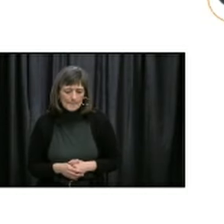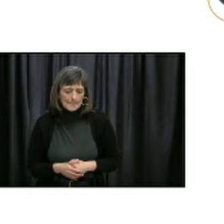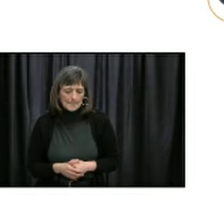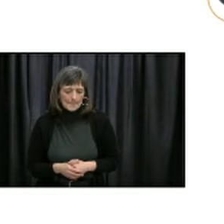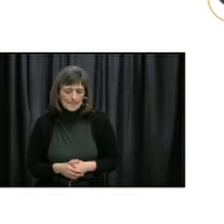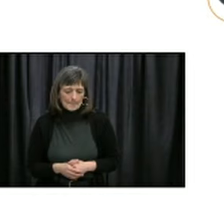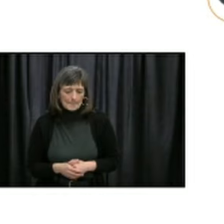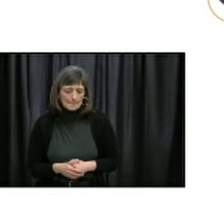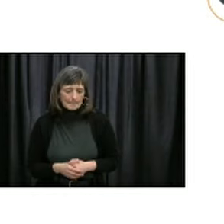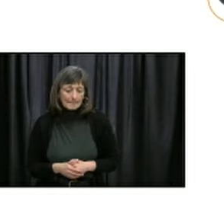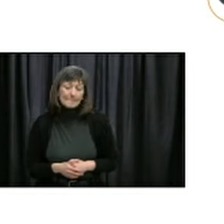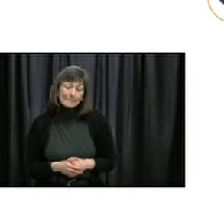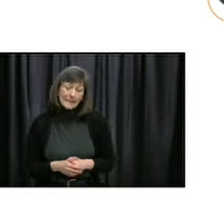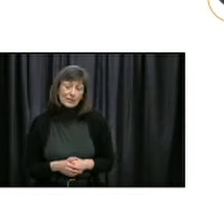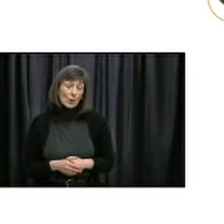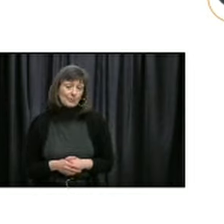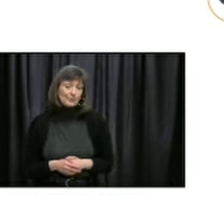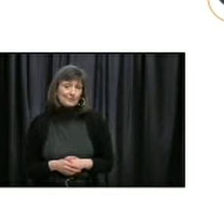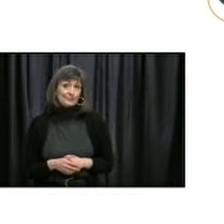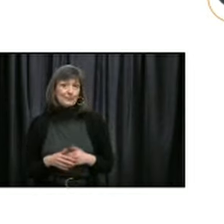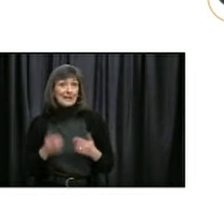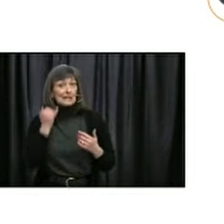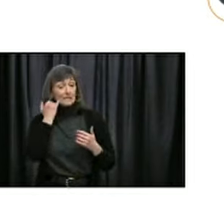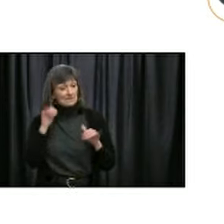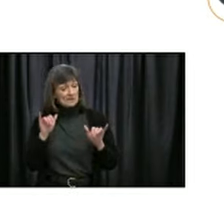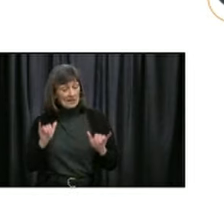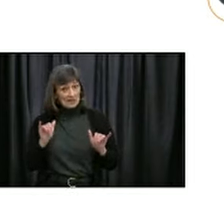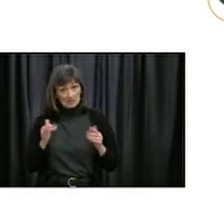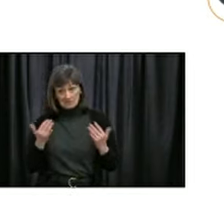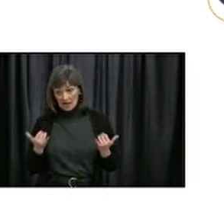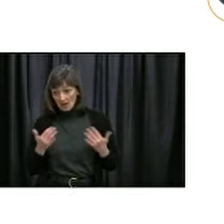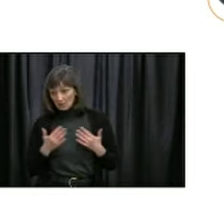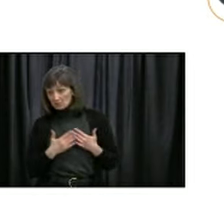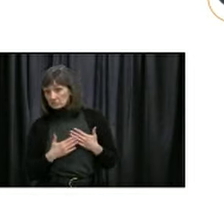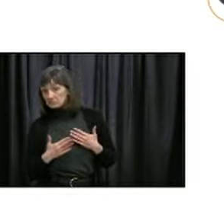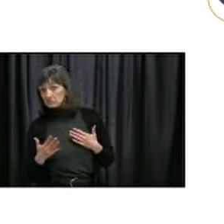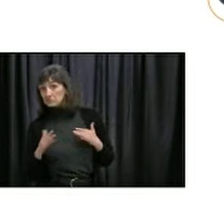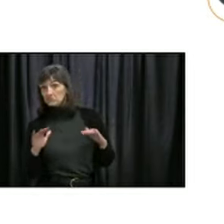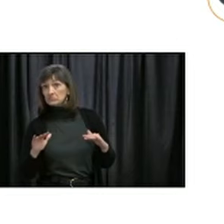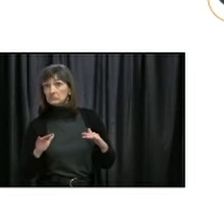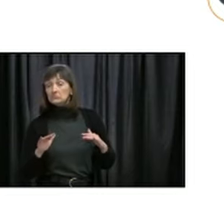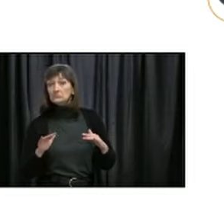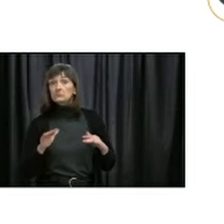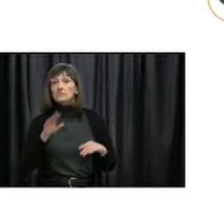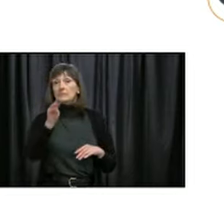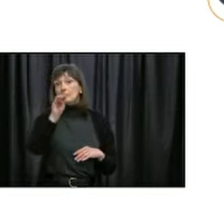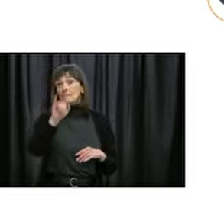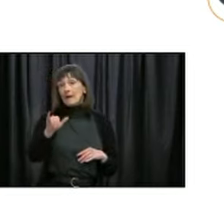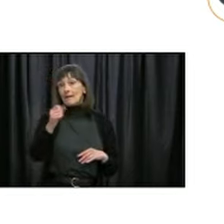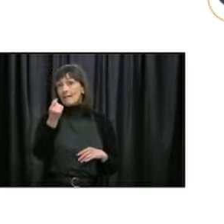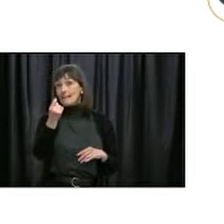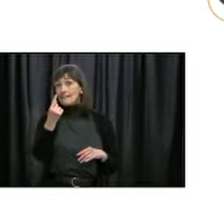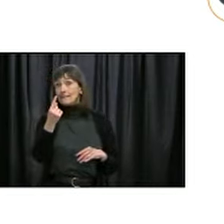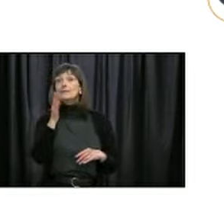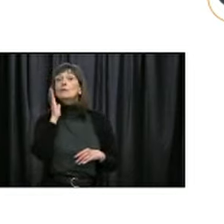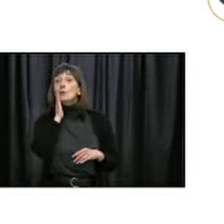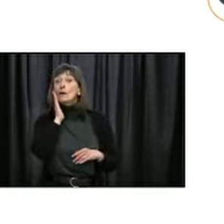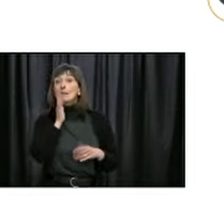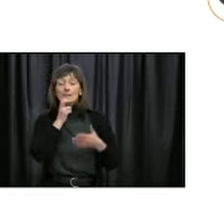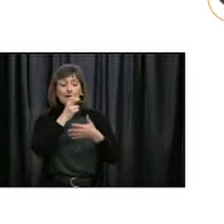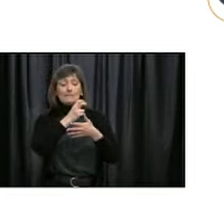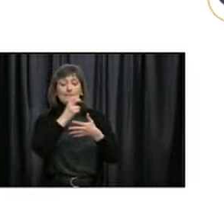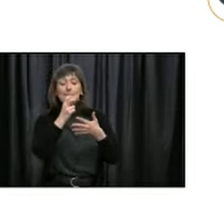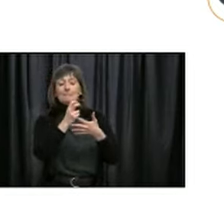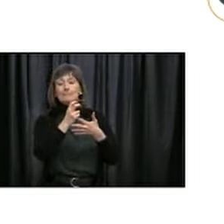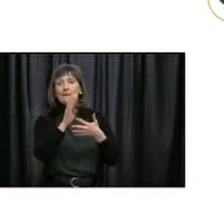So effective May 11th, if our indicators remain as they are now, we will be moving to alert level 4. When we